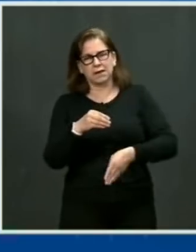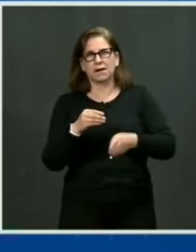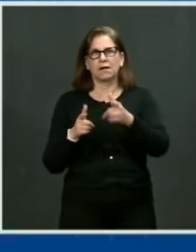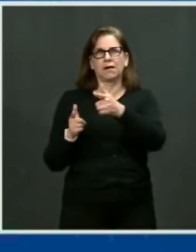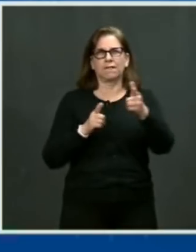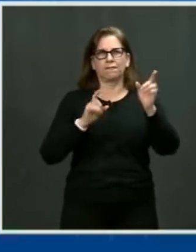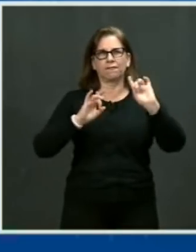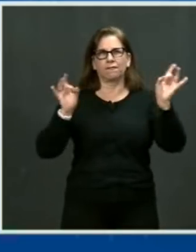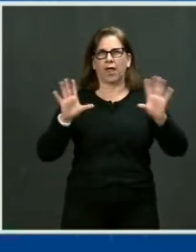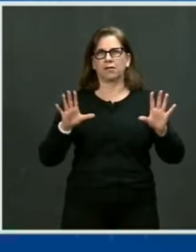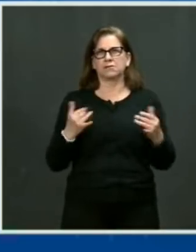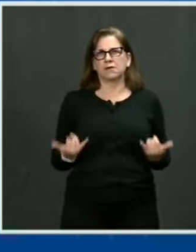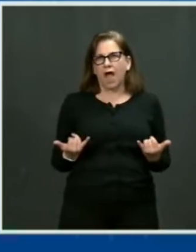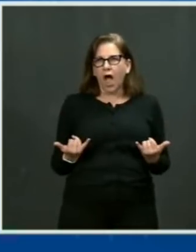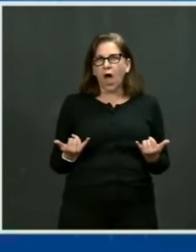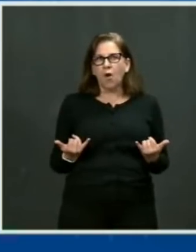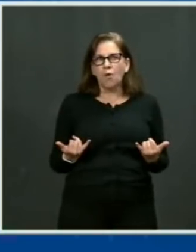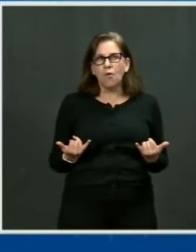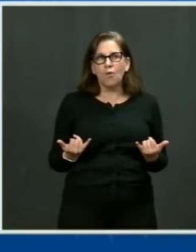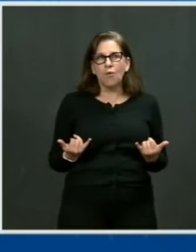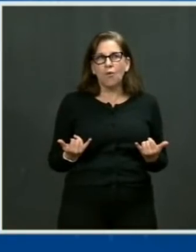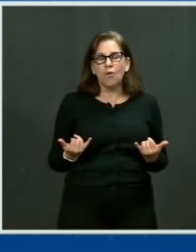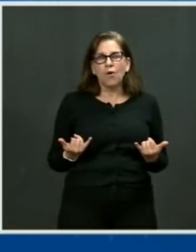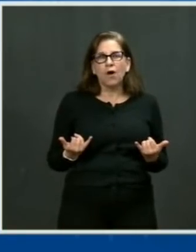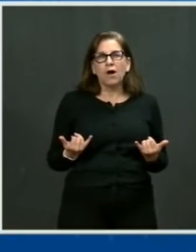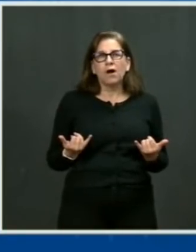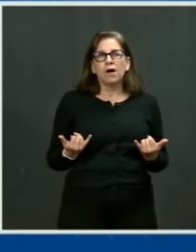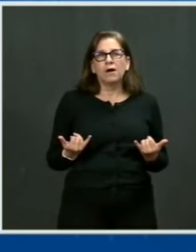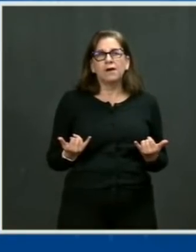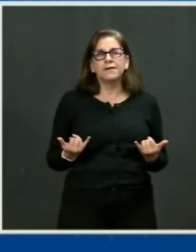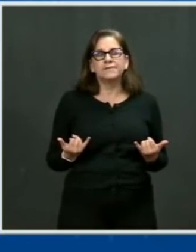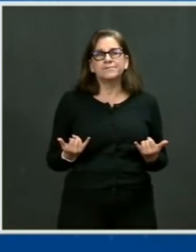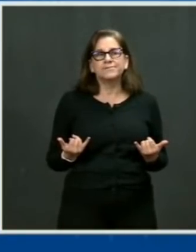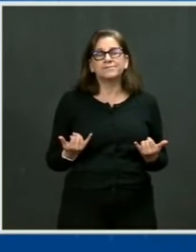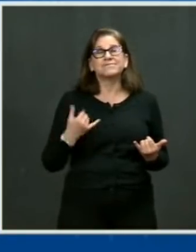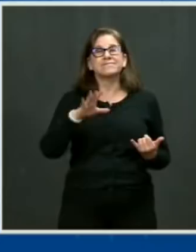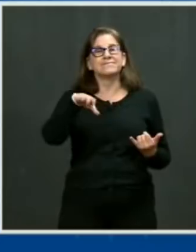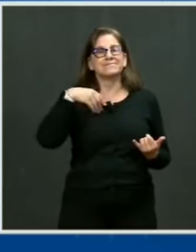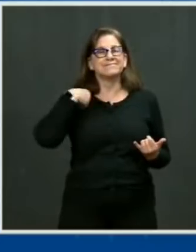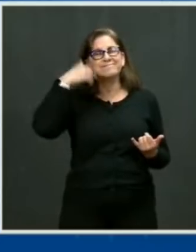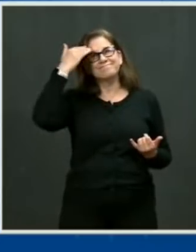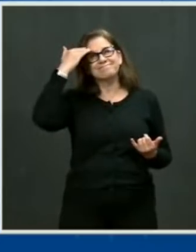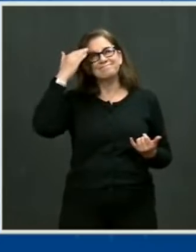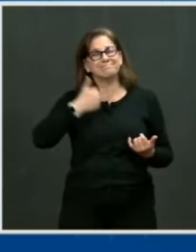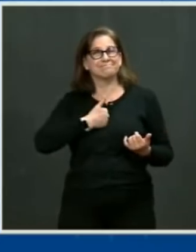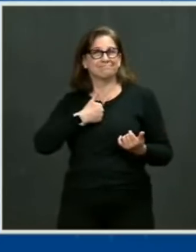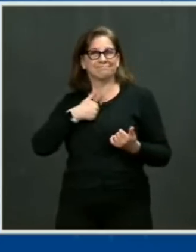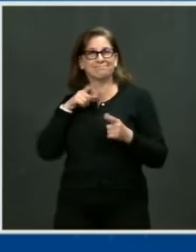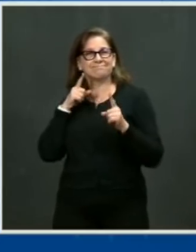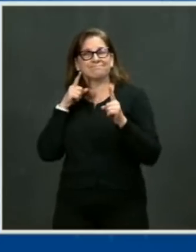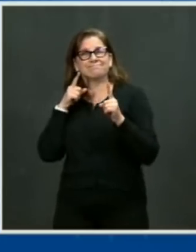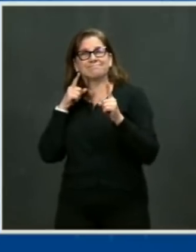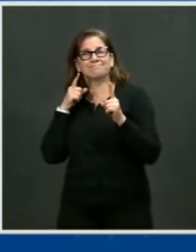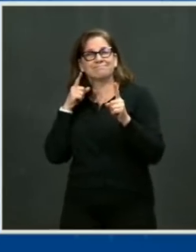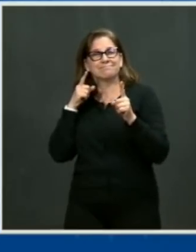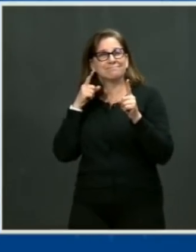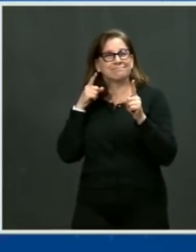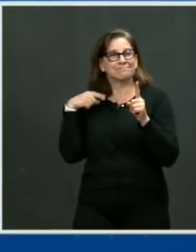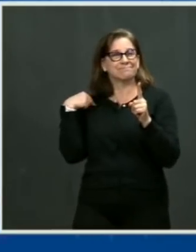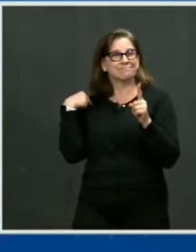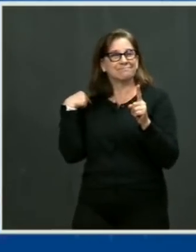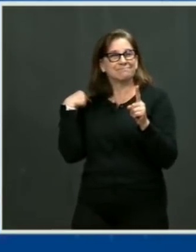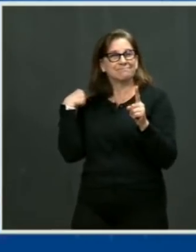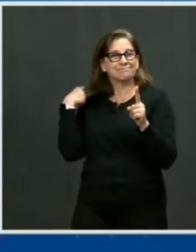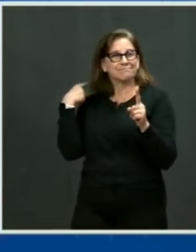Now, I know this has been a hobby horse of mine for a long time. I got it done once. We should also